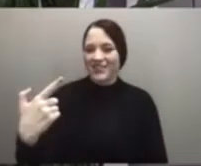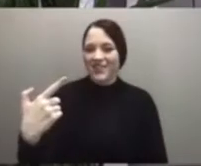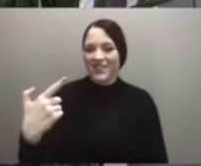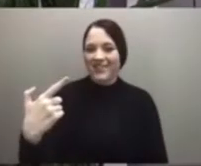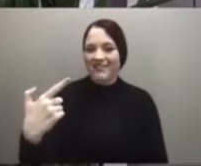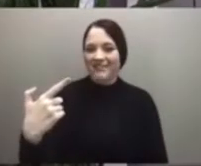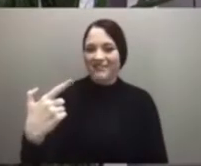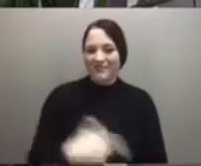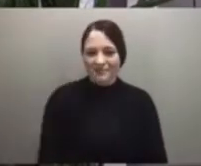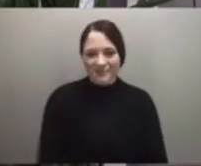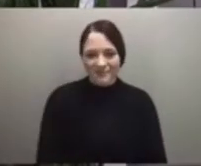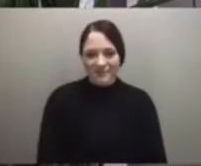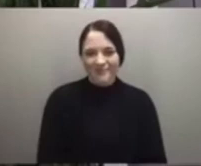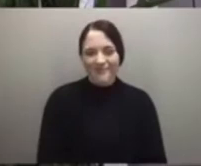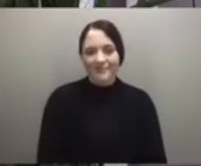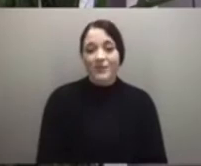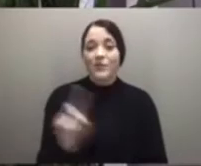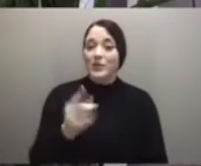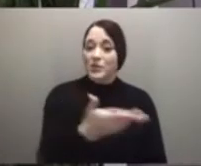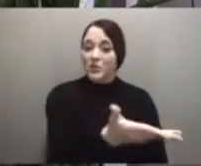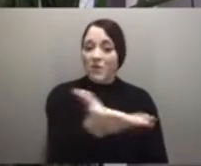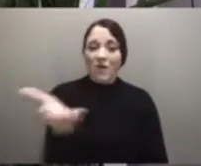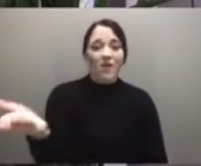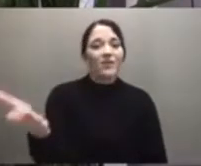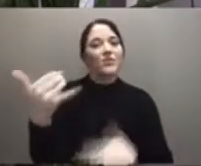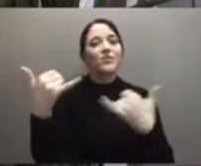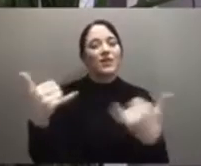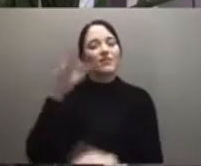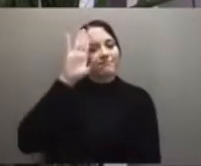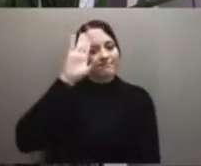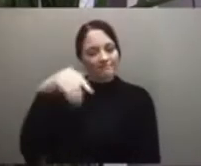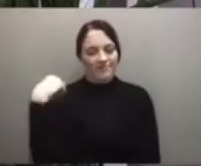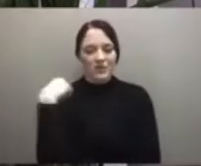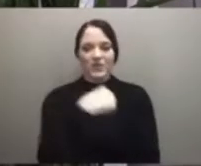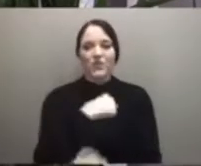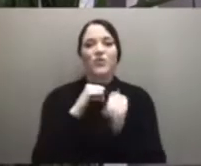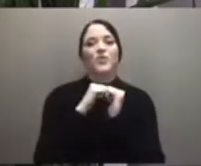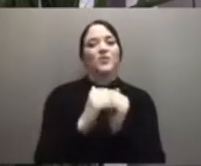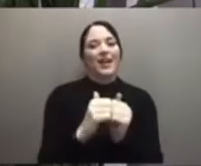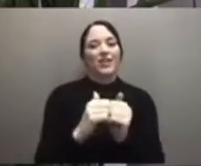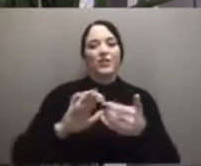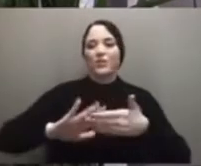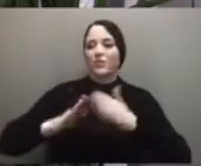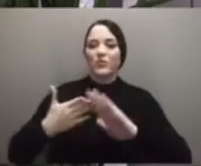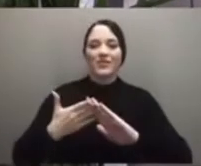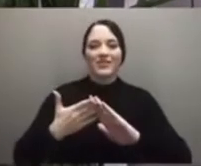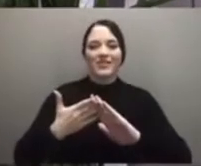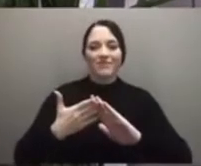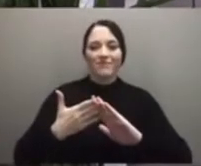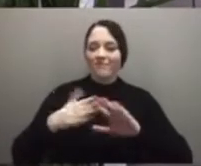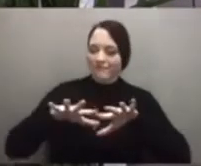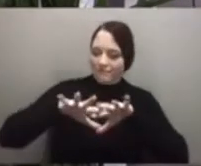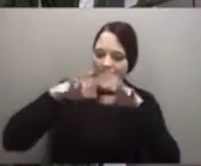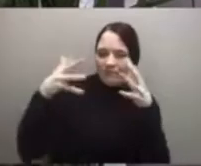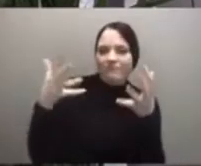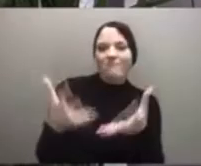Wherever you are today, know that we are together as a community, a global community.